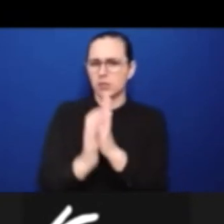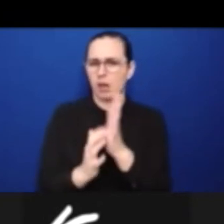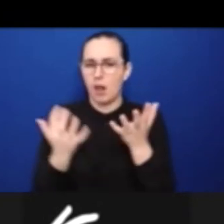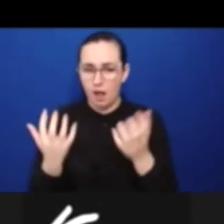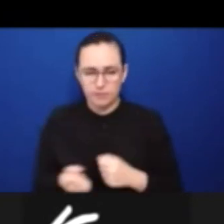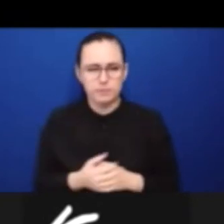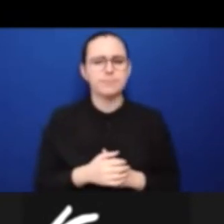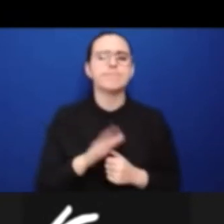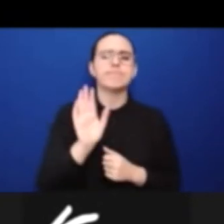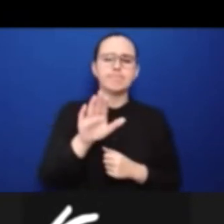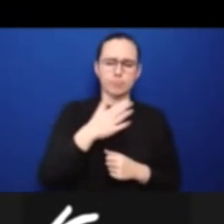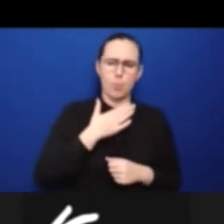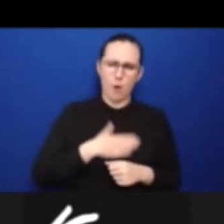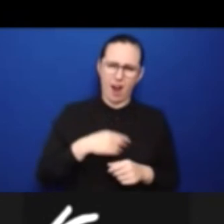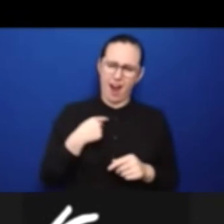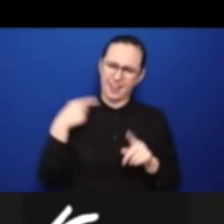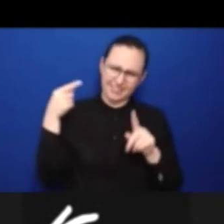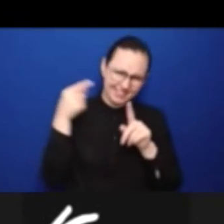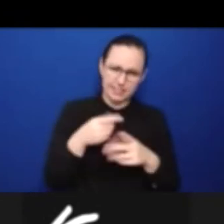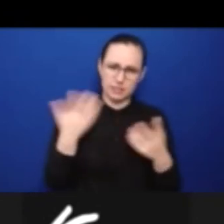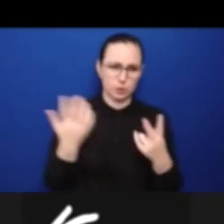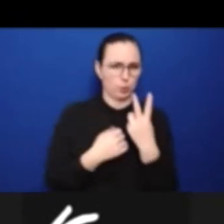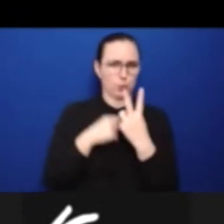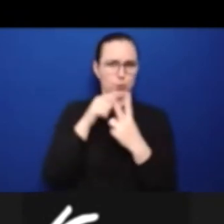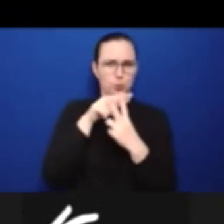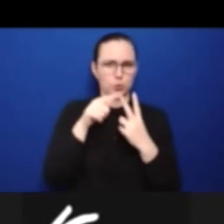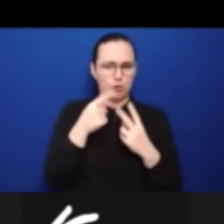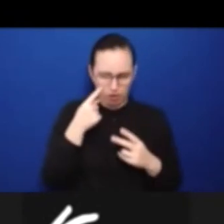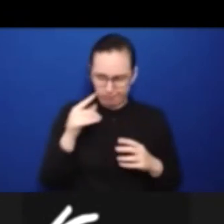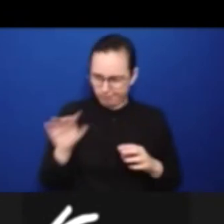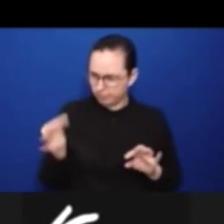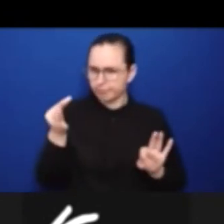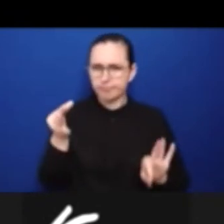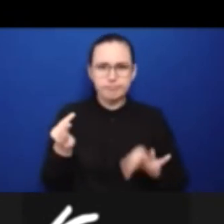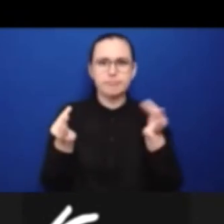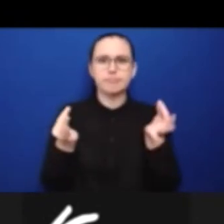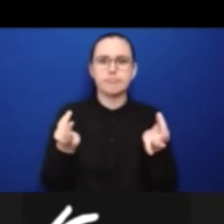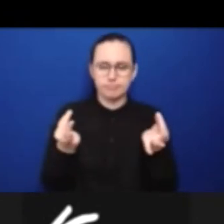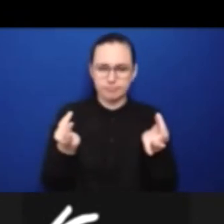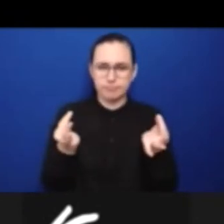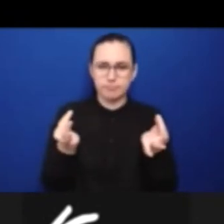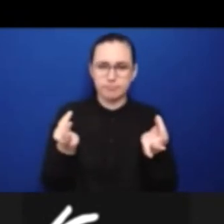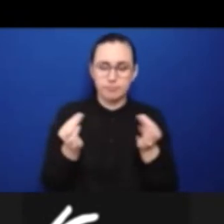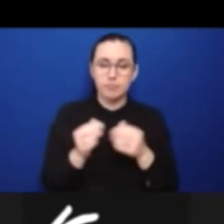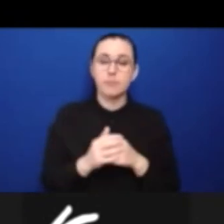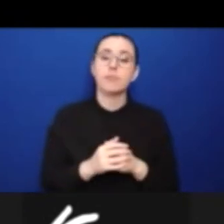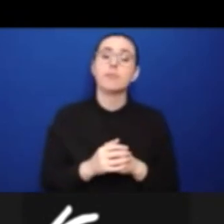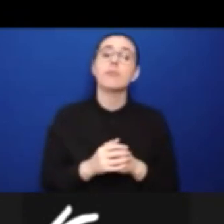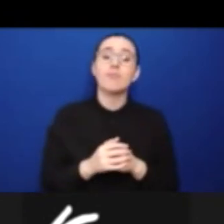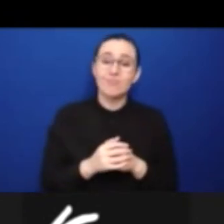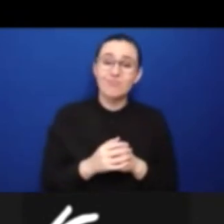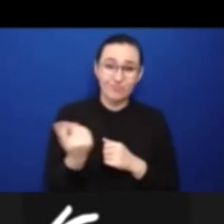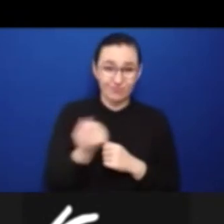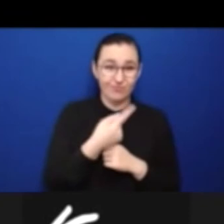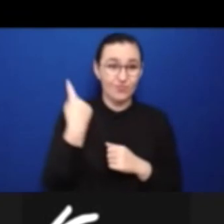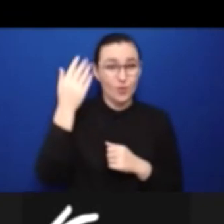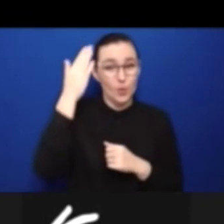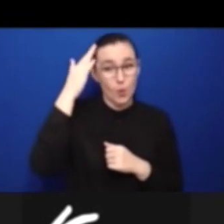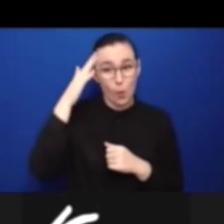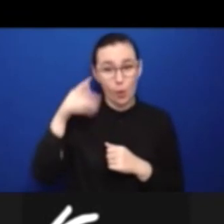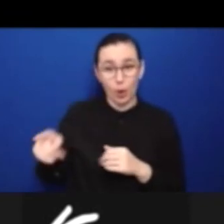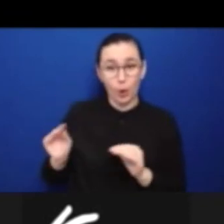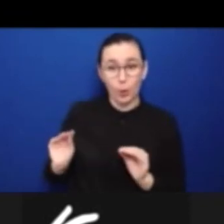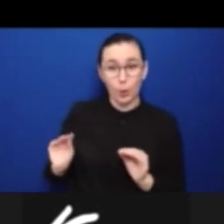things. Namely, number one, we know that youth mental health specifically has been very much